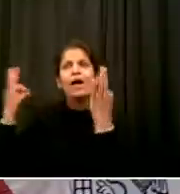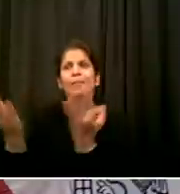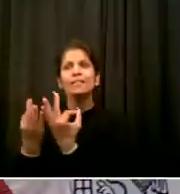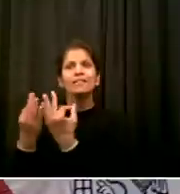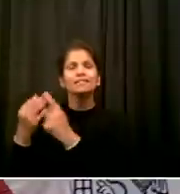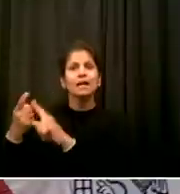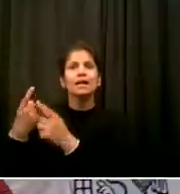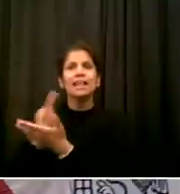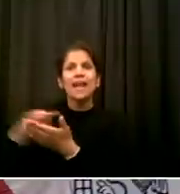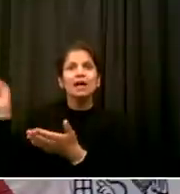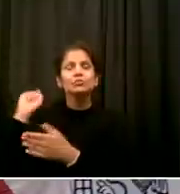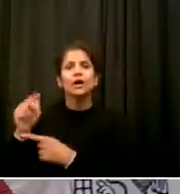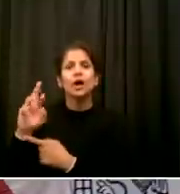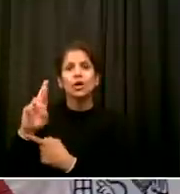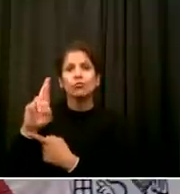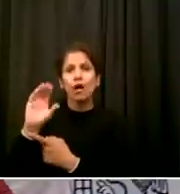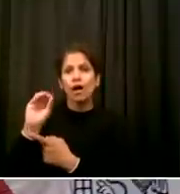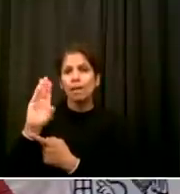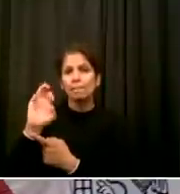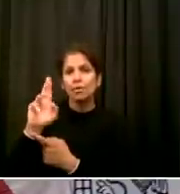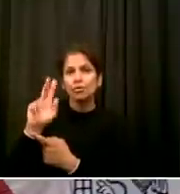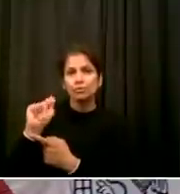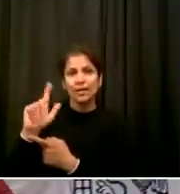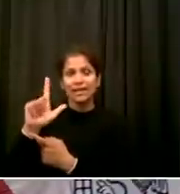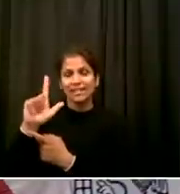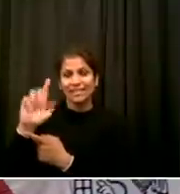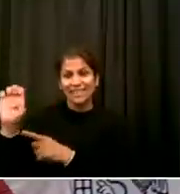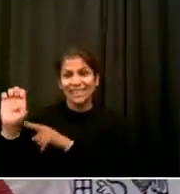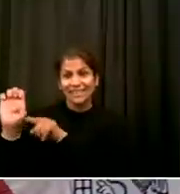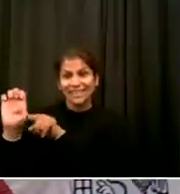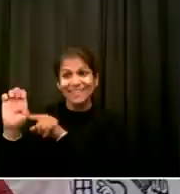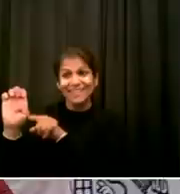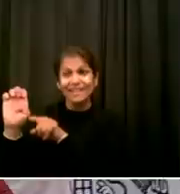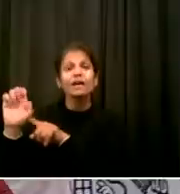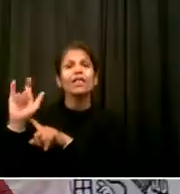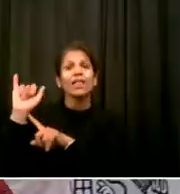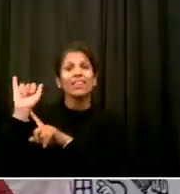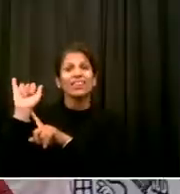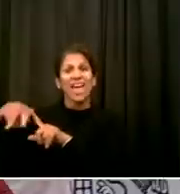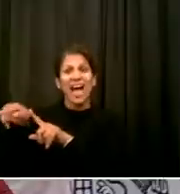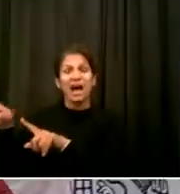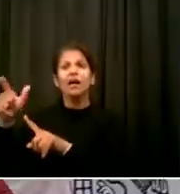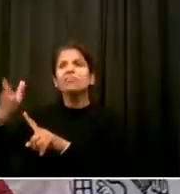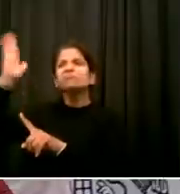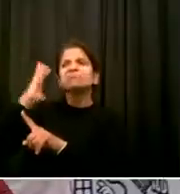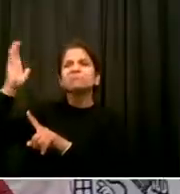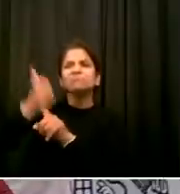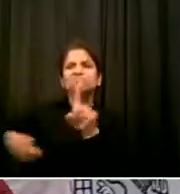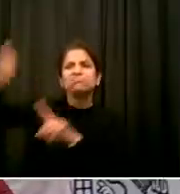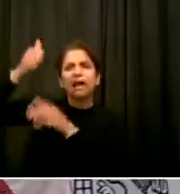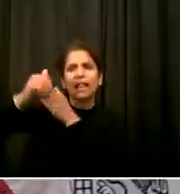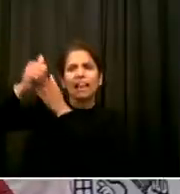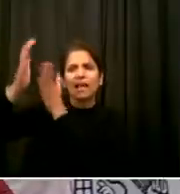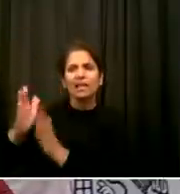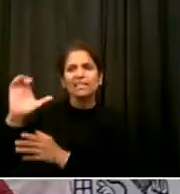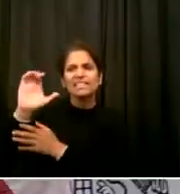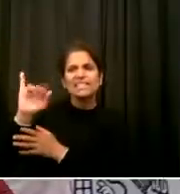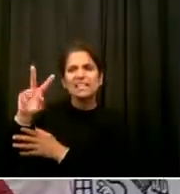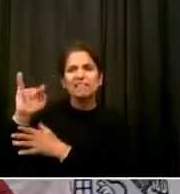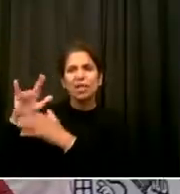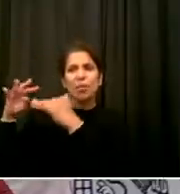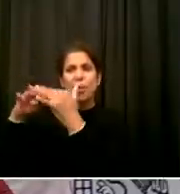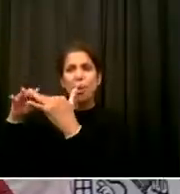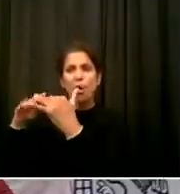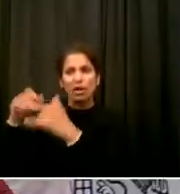about the power meaning of Juneteenth our first lady Shirlane McRae comes from a family filled with pride over